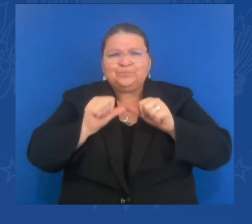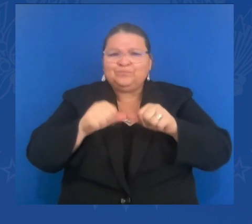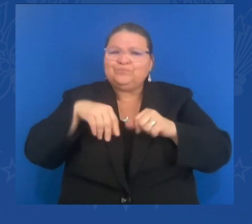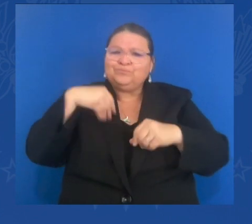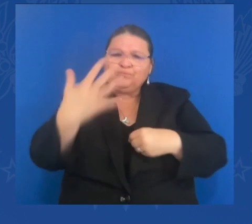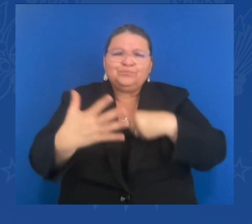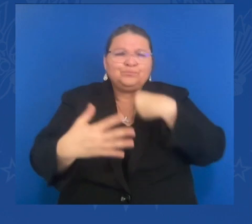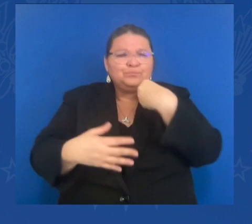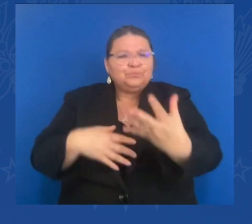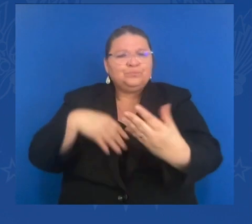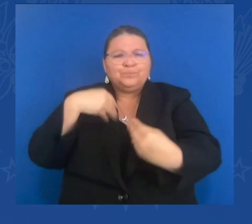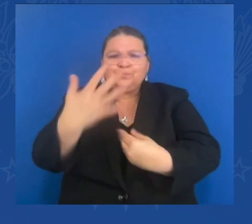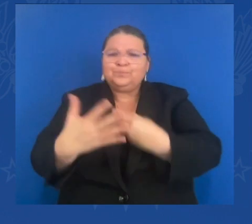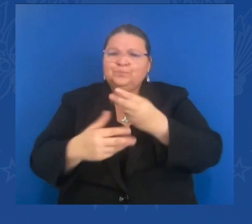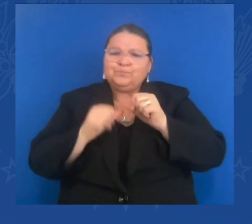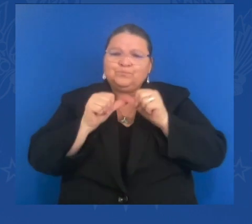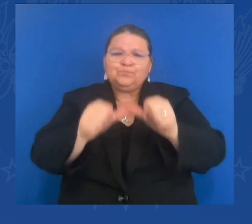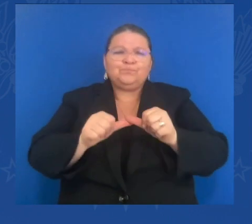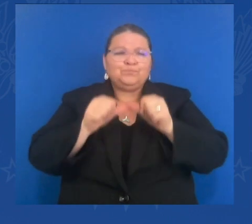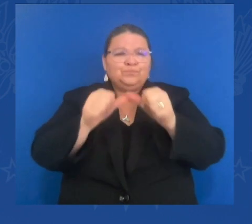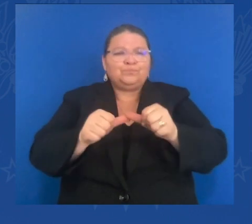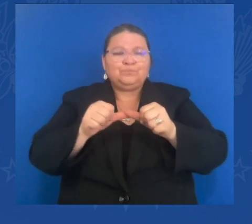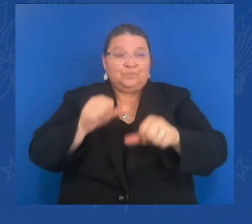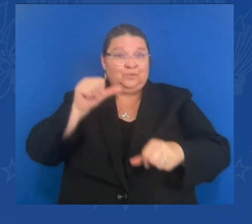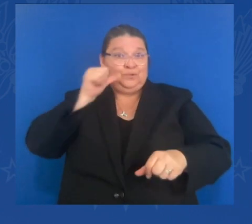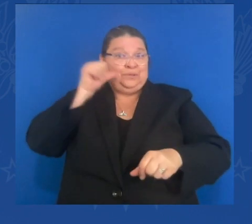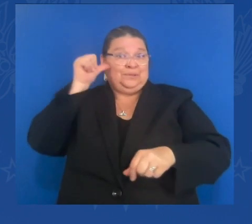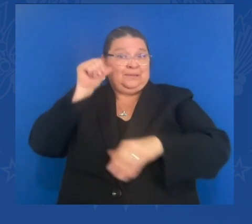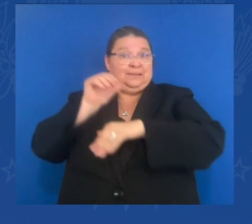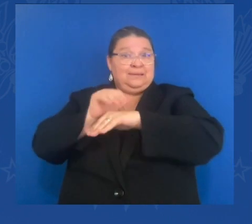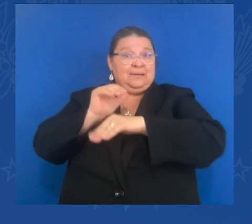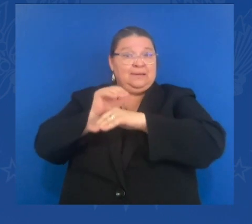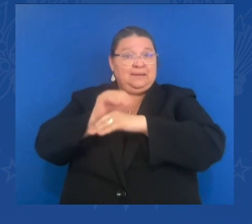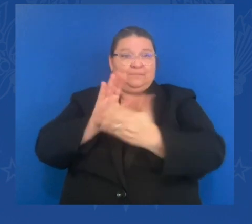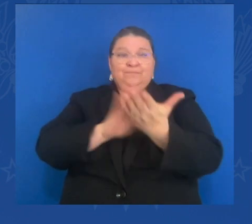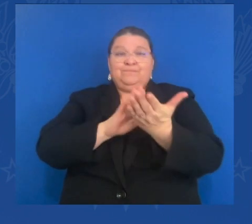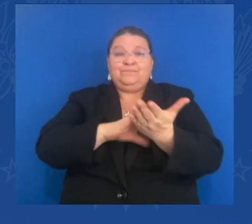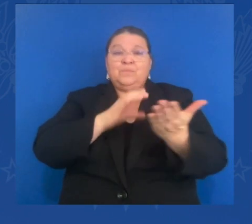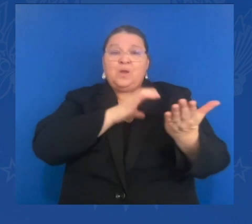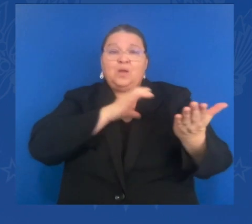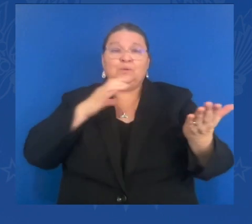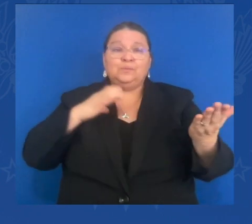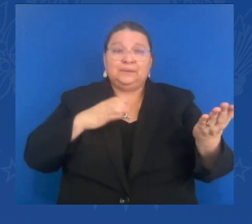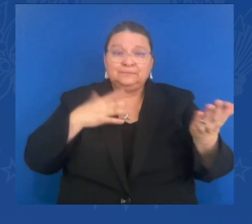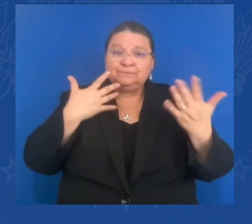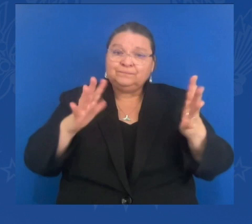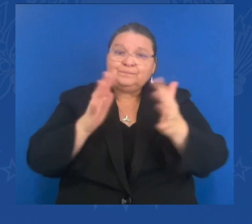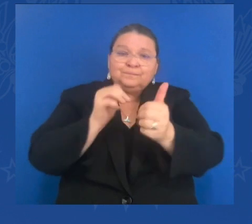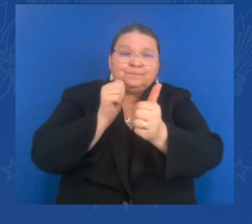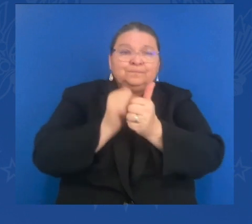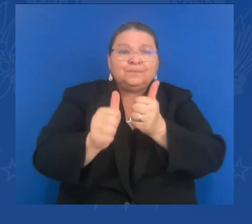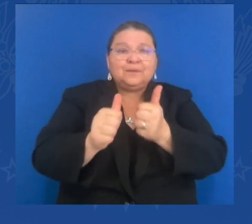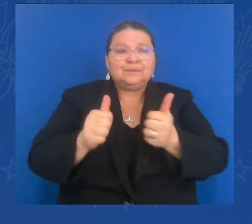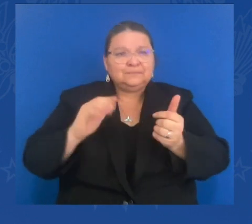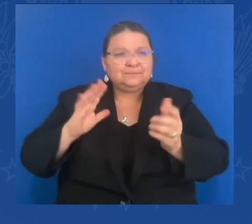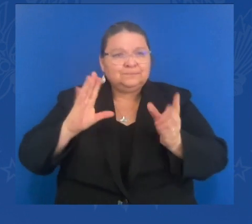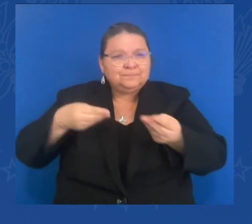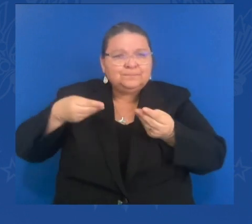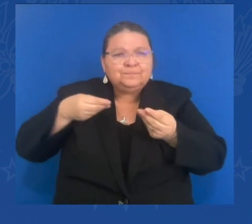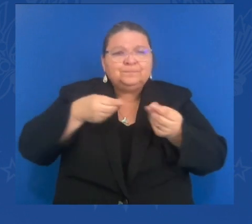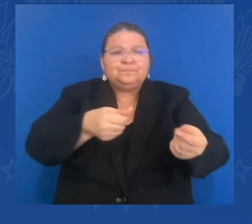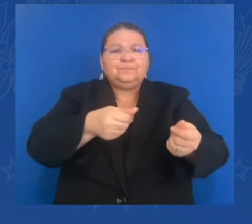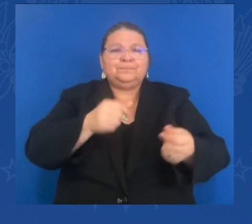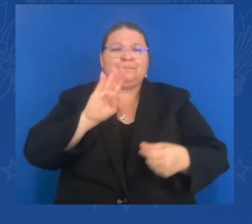with a great credit, the Congress passed a bipartisan spending bill that included an additional $13.6 billion